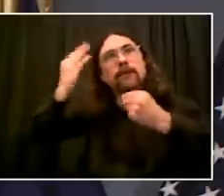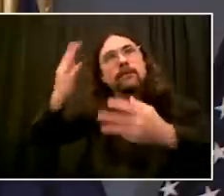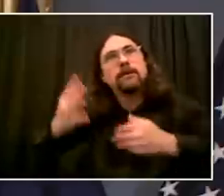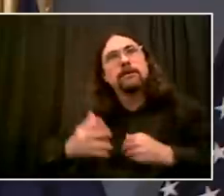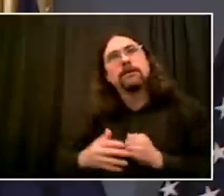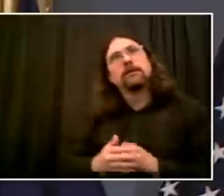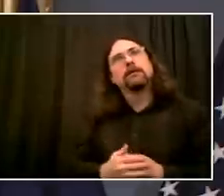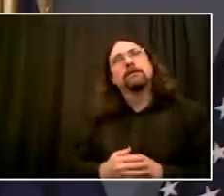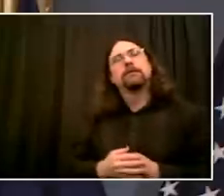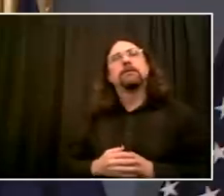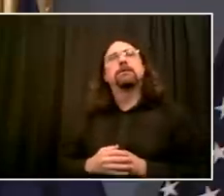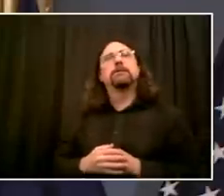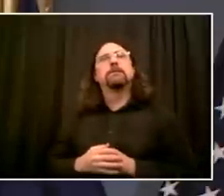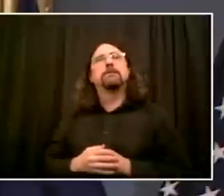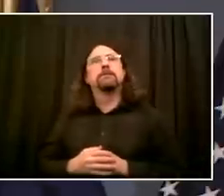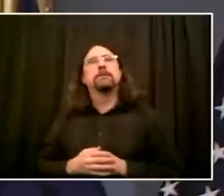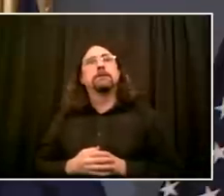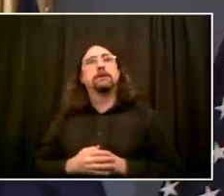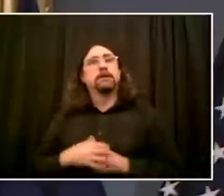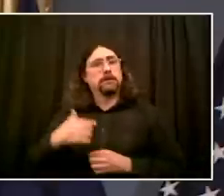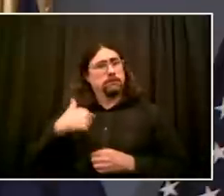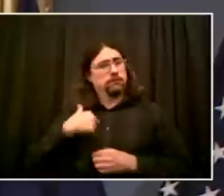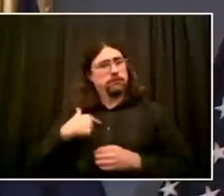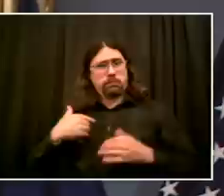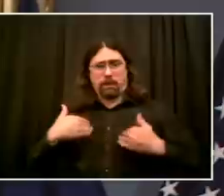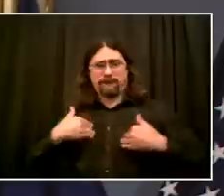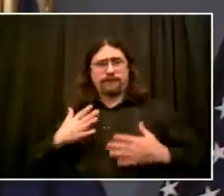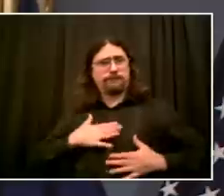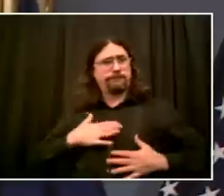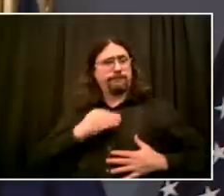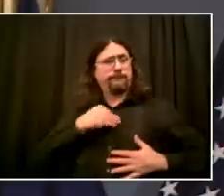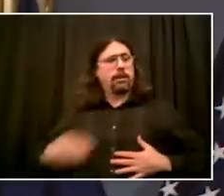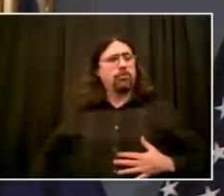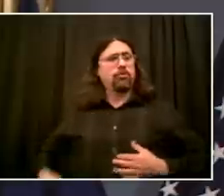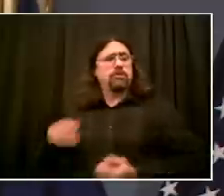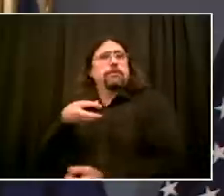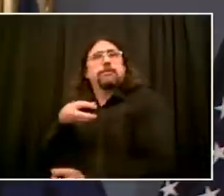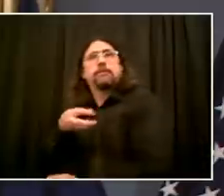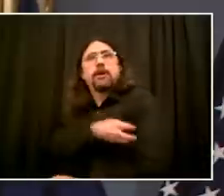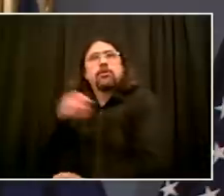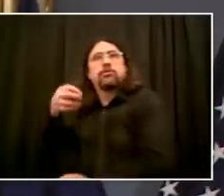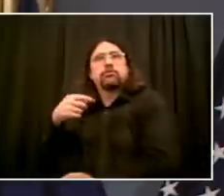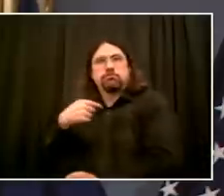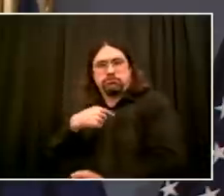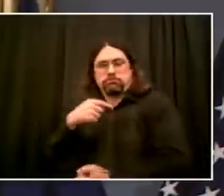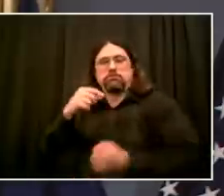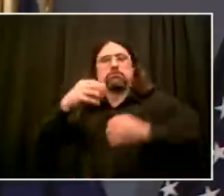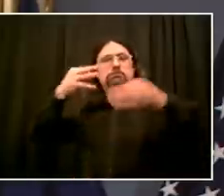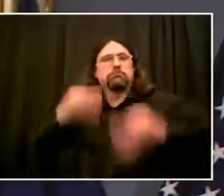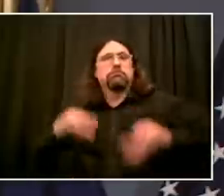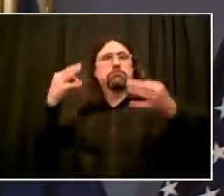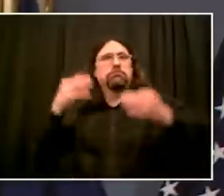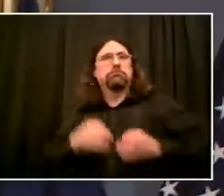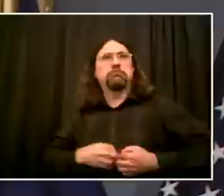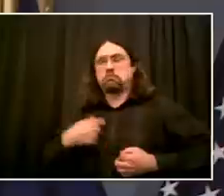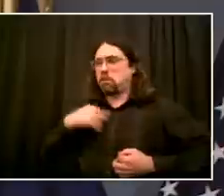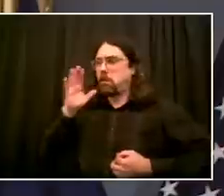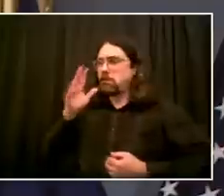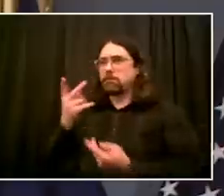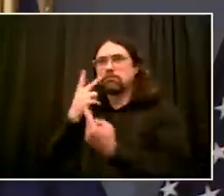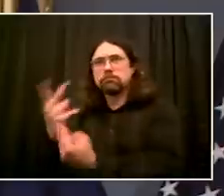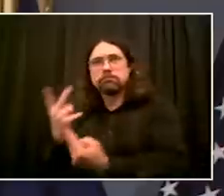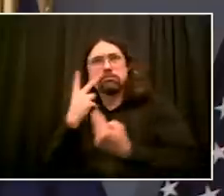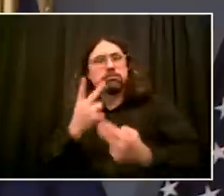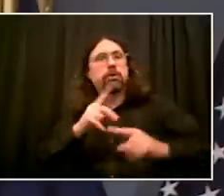that they will go wherever the facts take them. That's who they are as human beings, and that's what they've devoted their lives to. Henry from Bloomberg is up next.